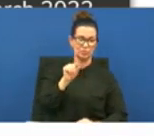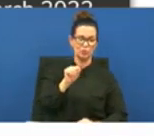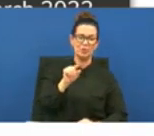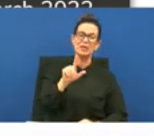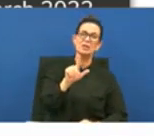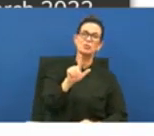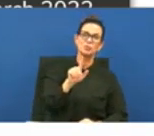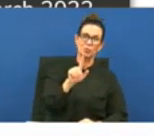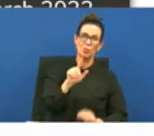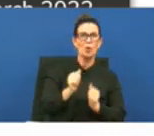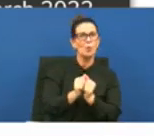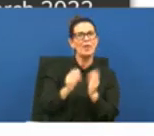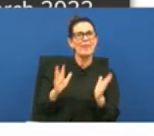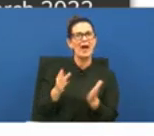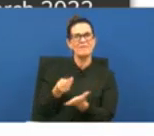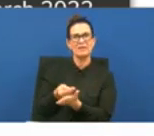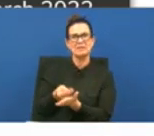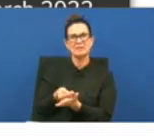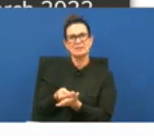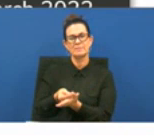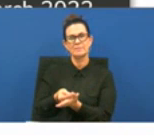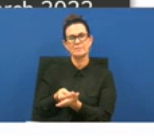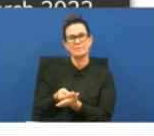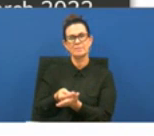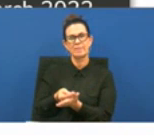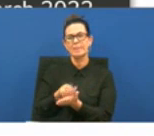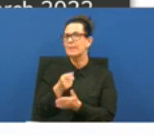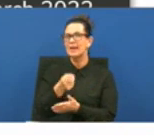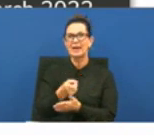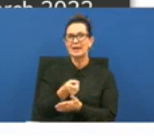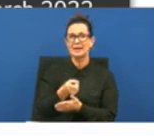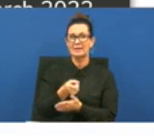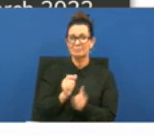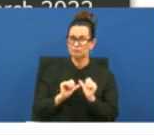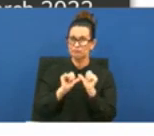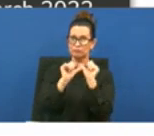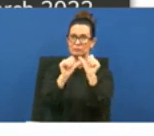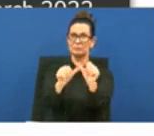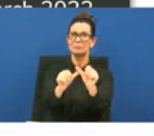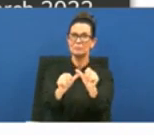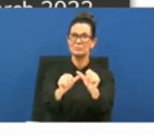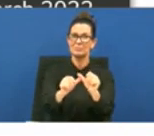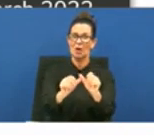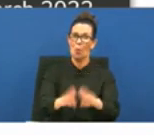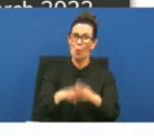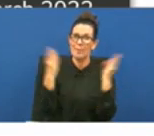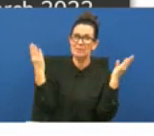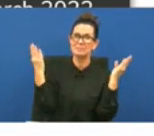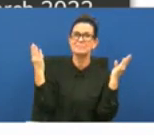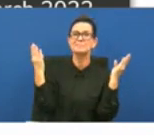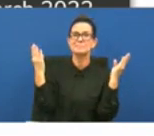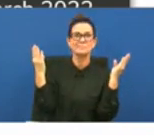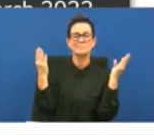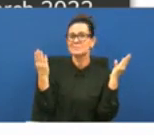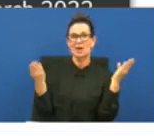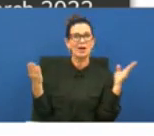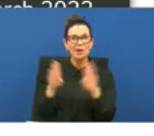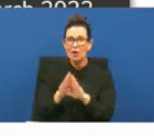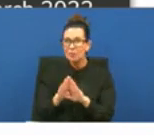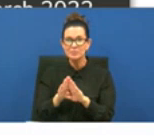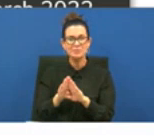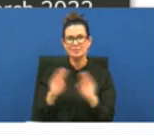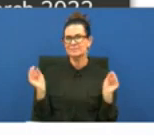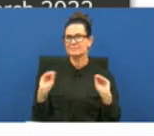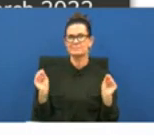without any funding they did not close they did not leave they did not shut the doors they continued to